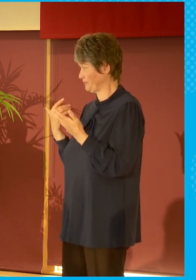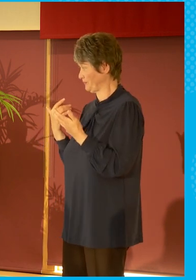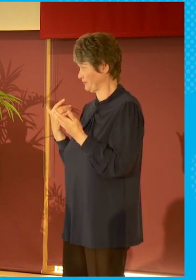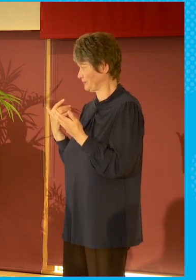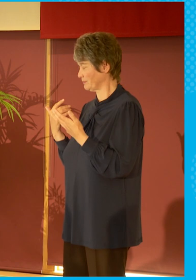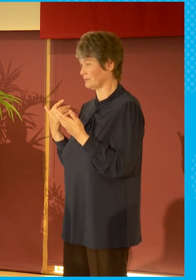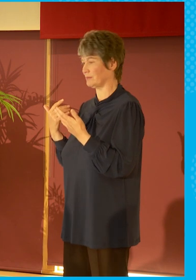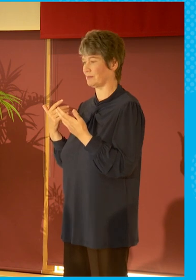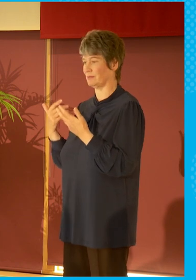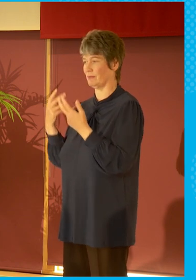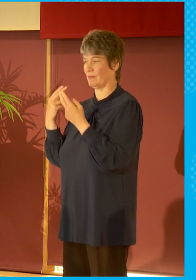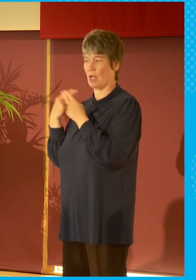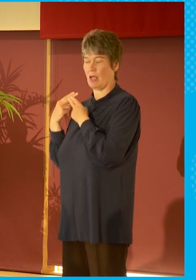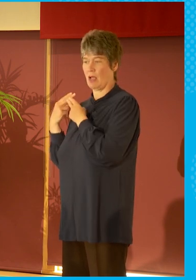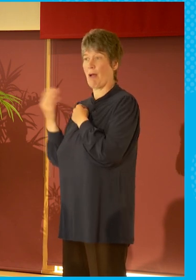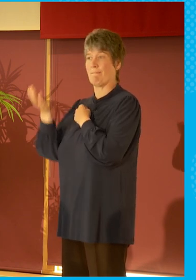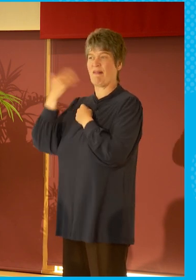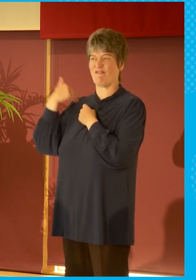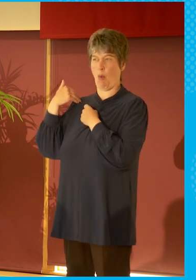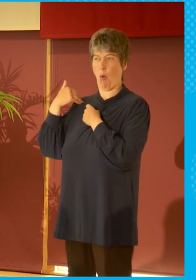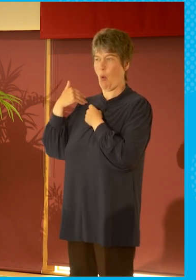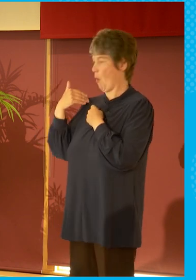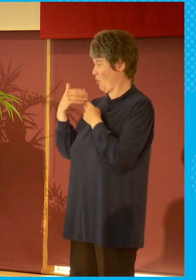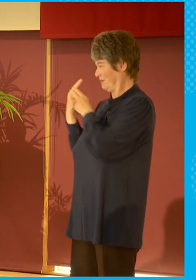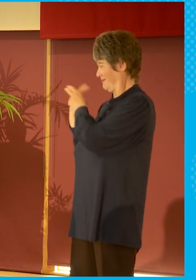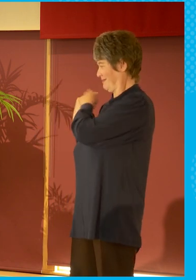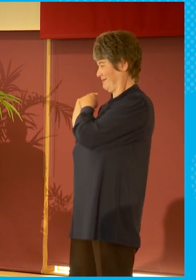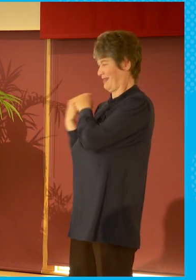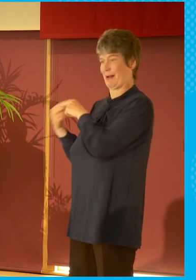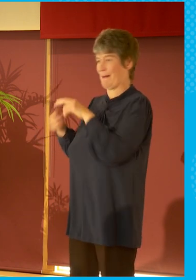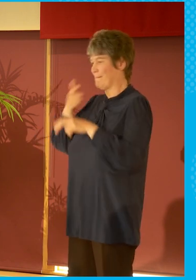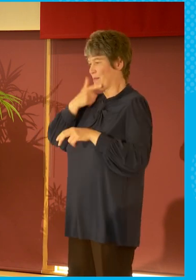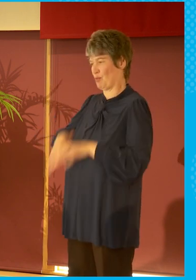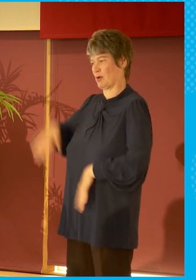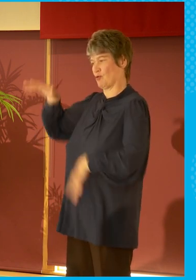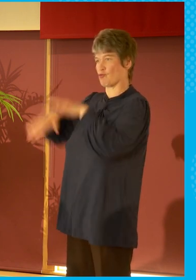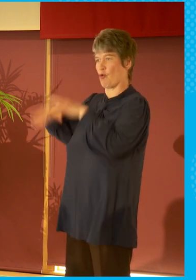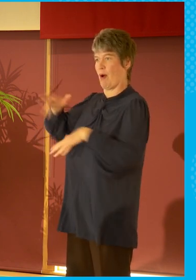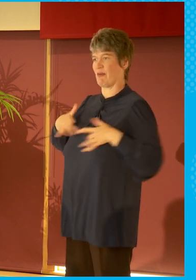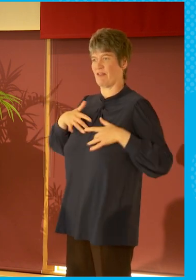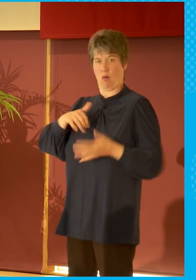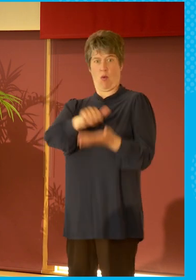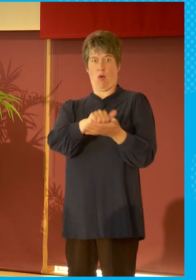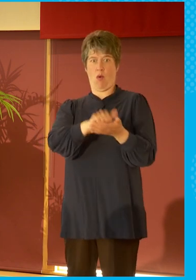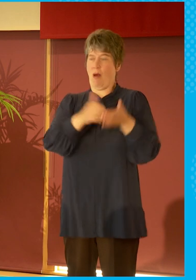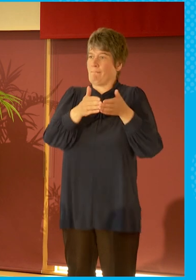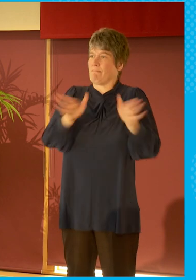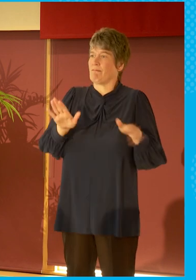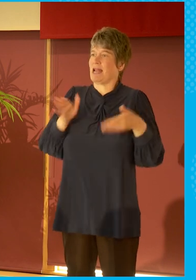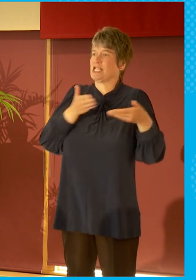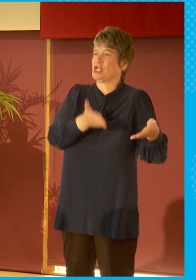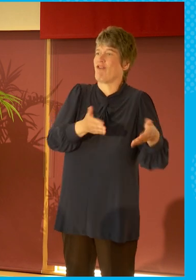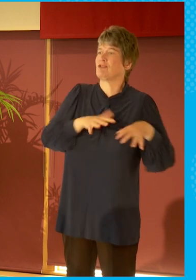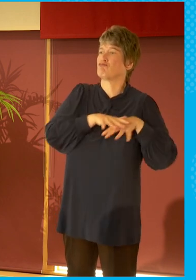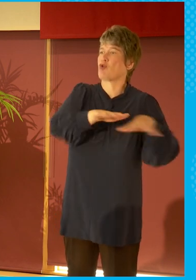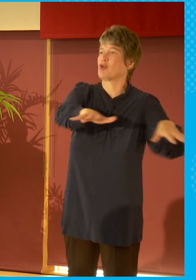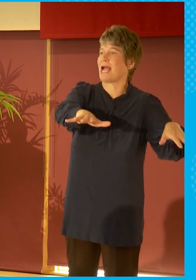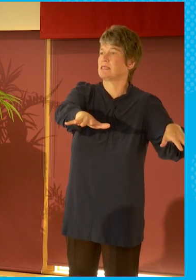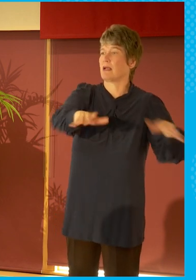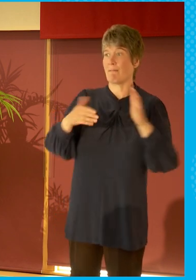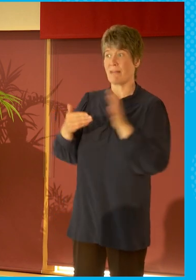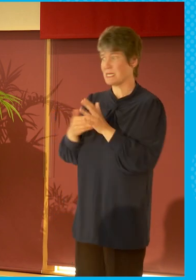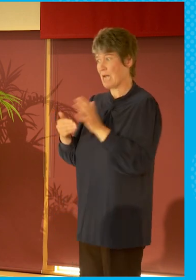public service broadcasting is. It's not a criticism, it's simply a fact. The whole map that we have